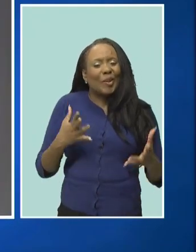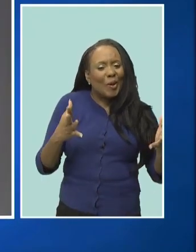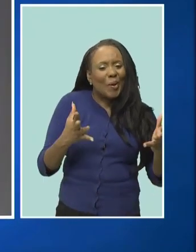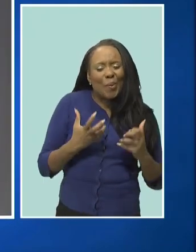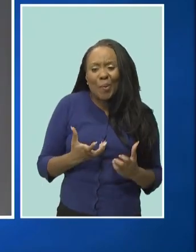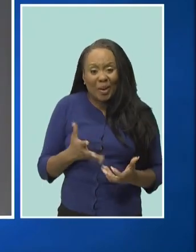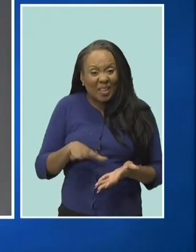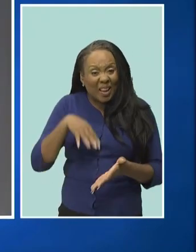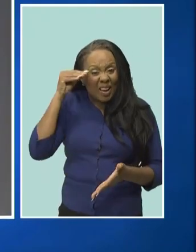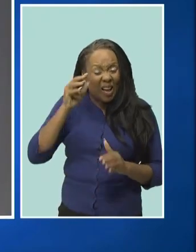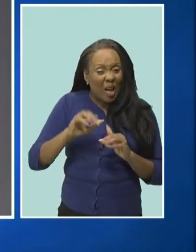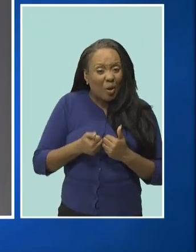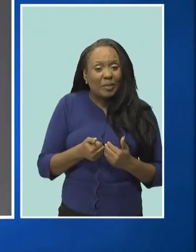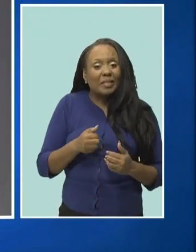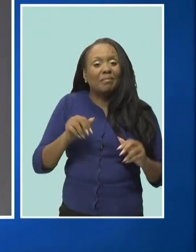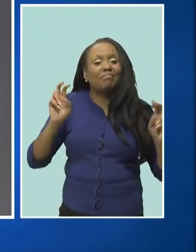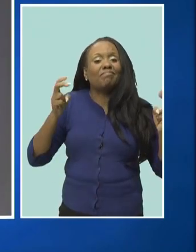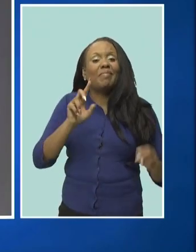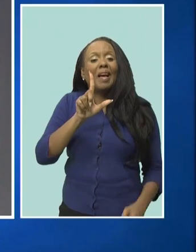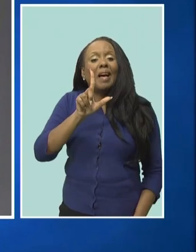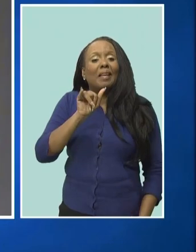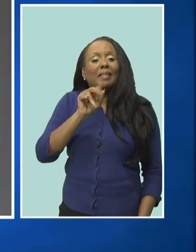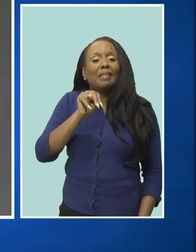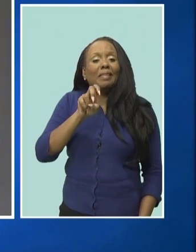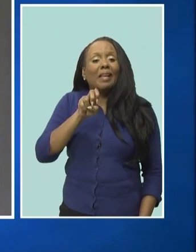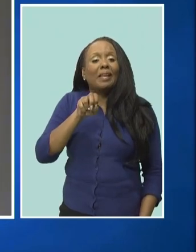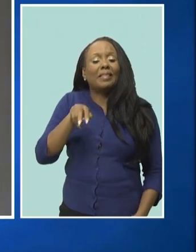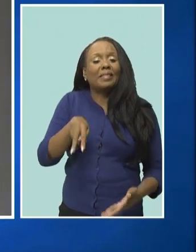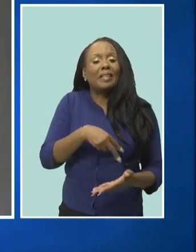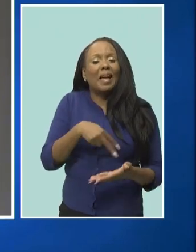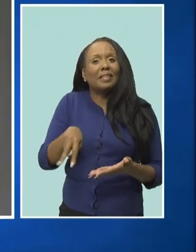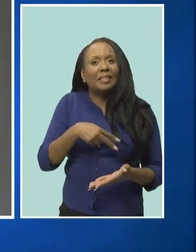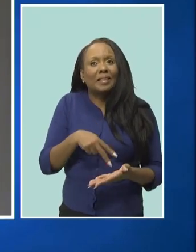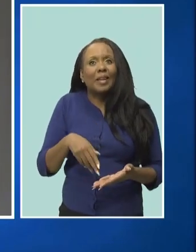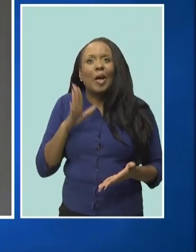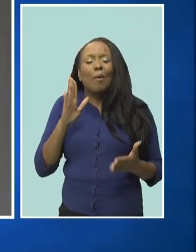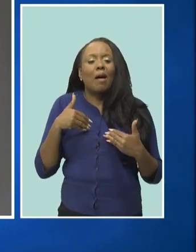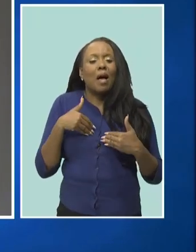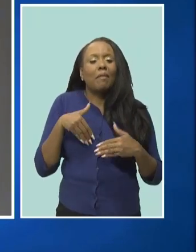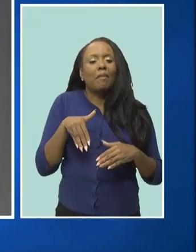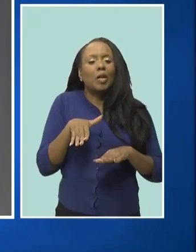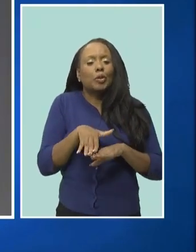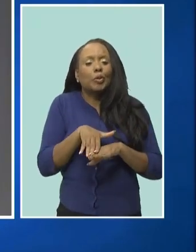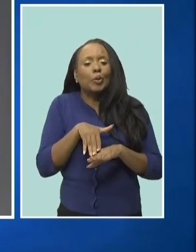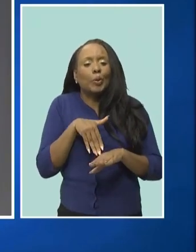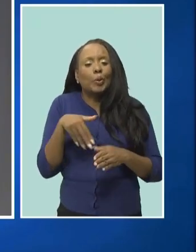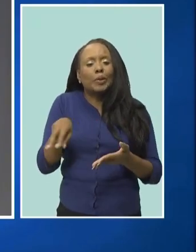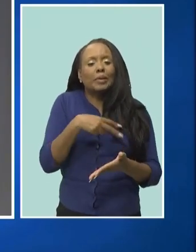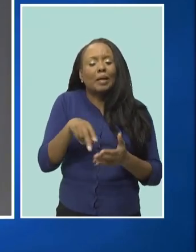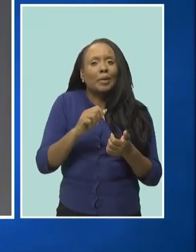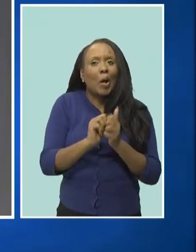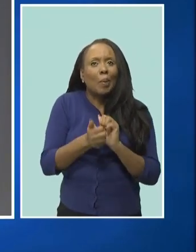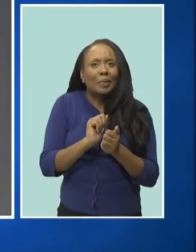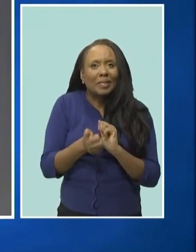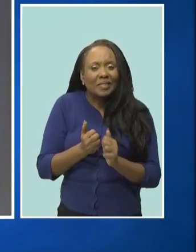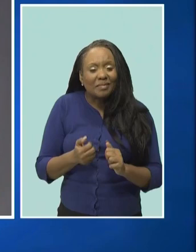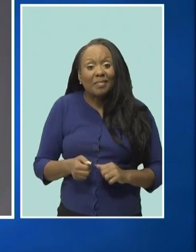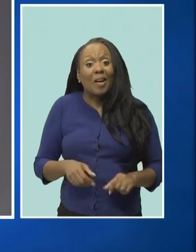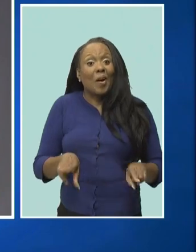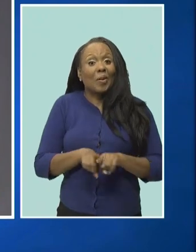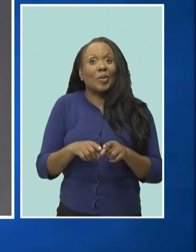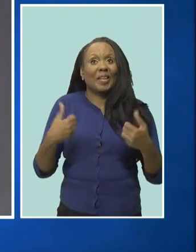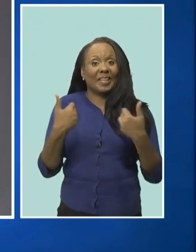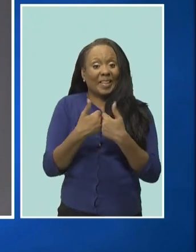will teach you i learned to like that suck you in the community we're going to have a slow dance competition we're also going to have some games